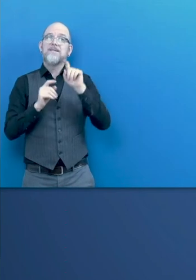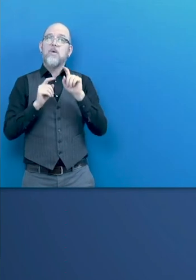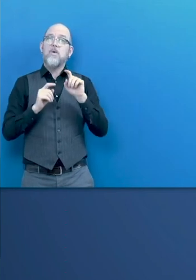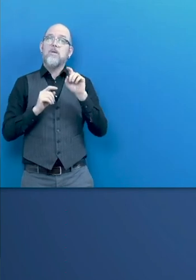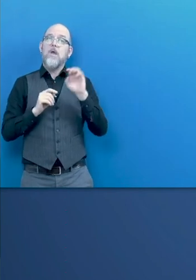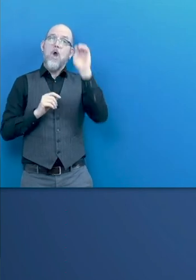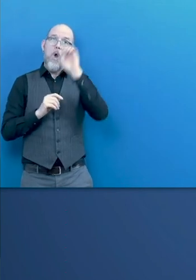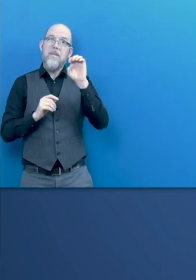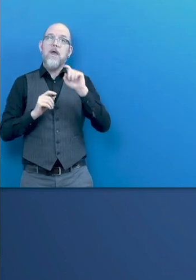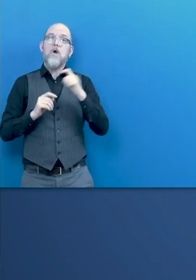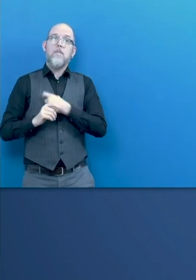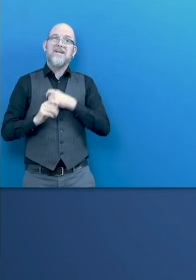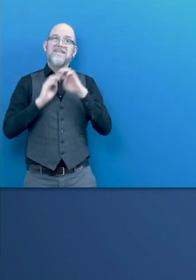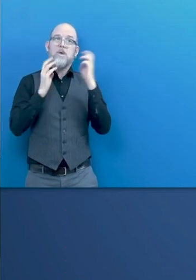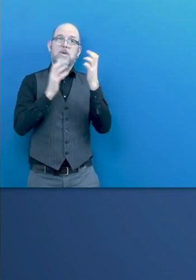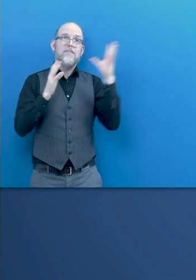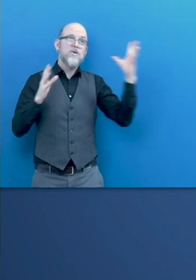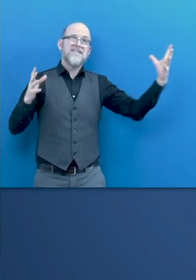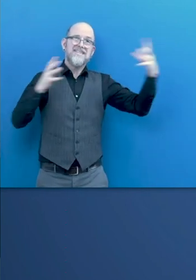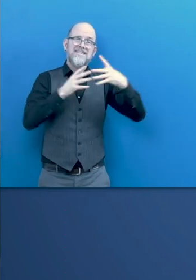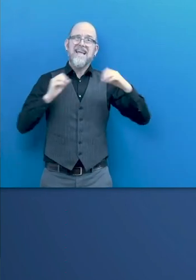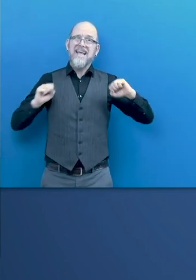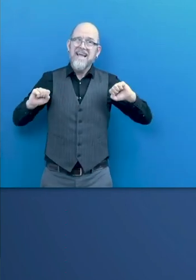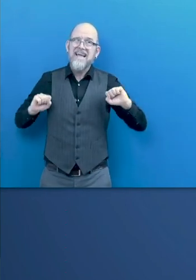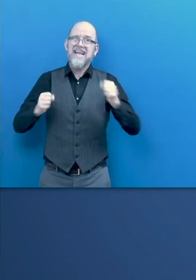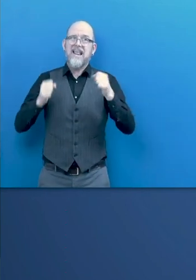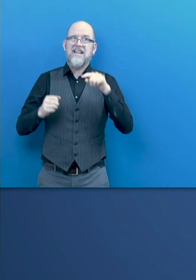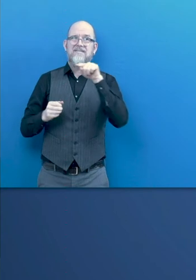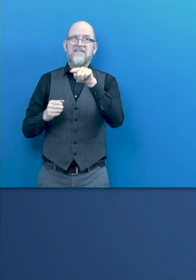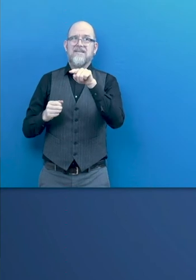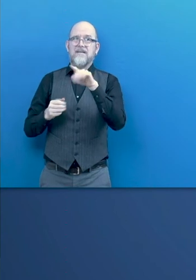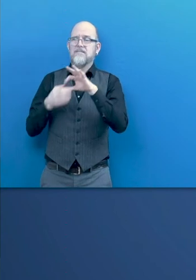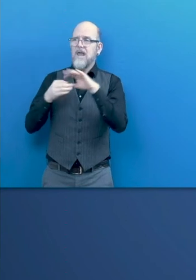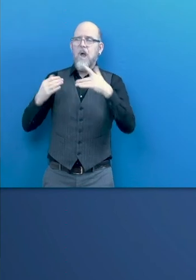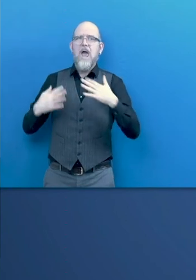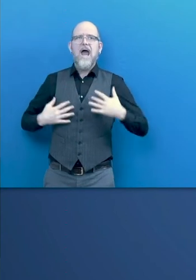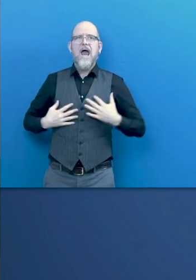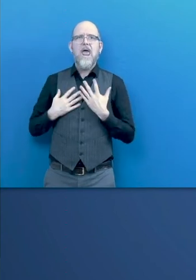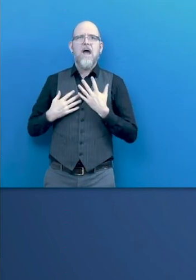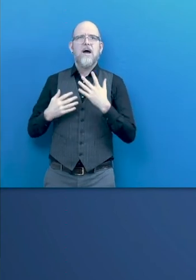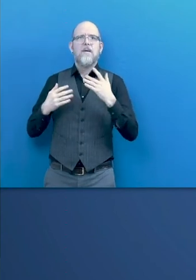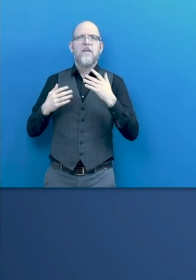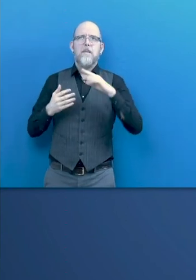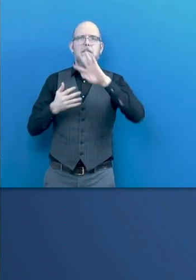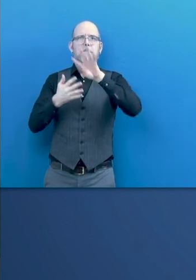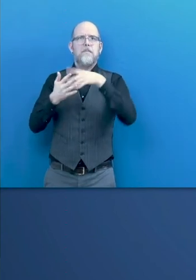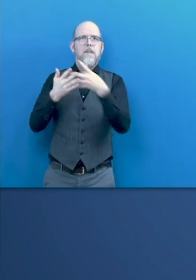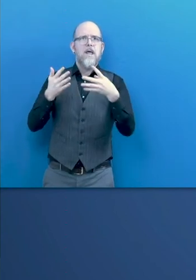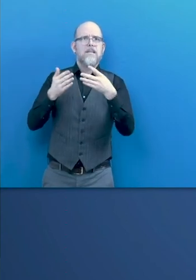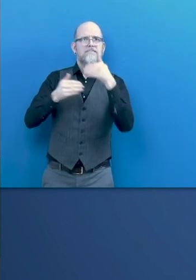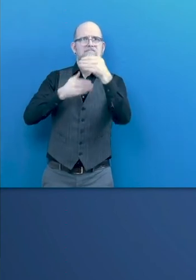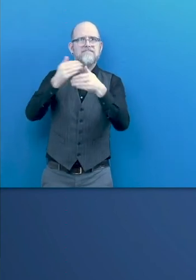like the Recovery Plan for Europe, the European Digital Strategy, the Digital Europe Programme.